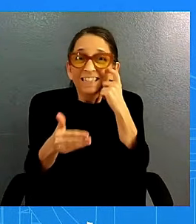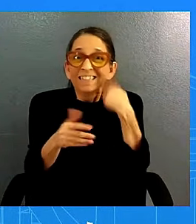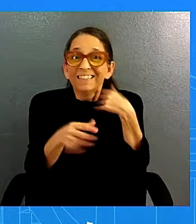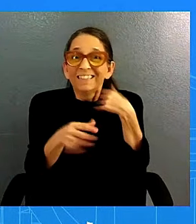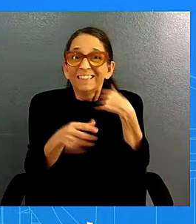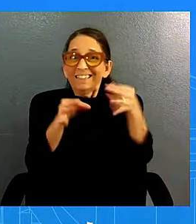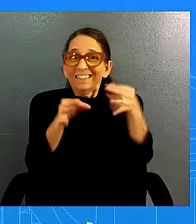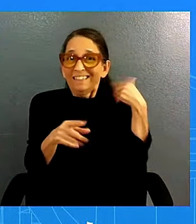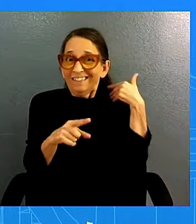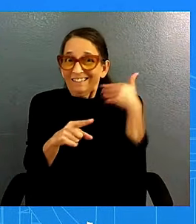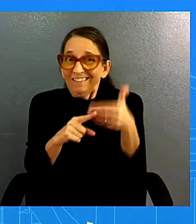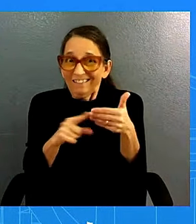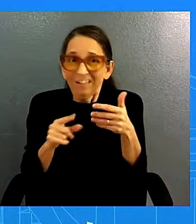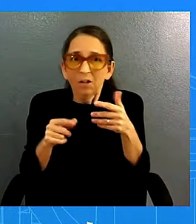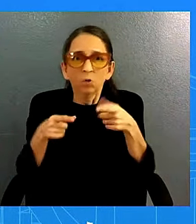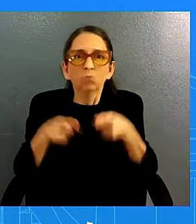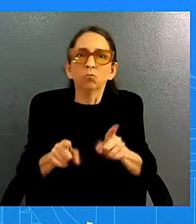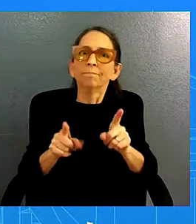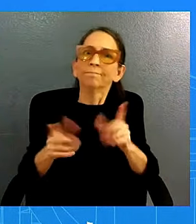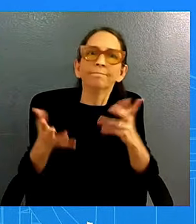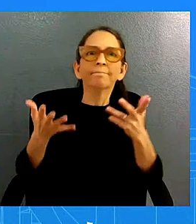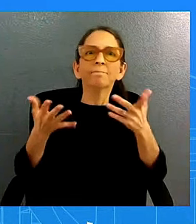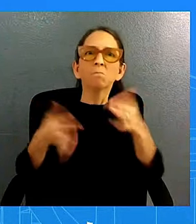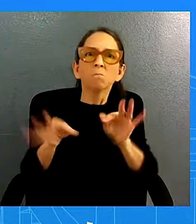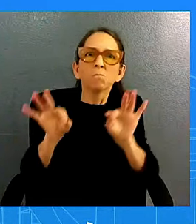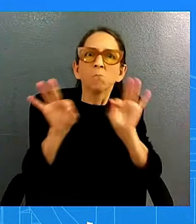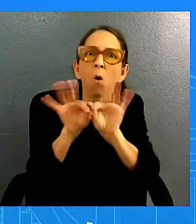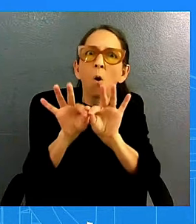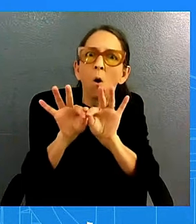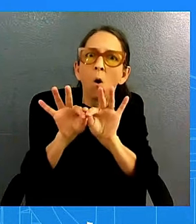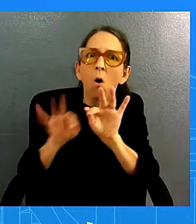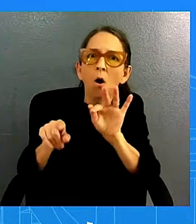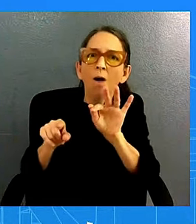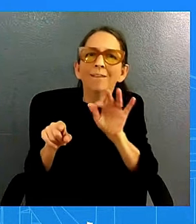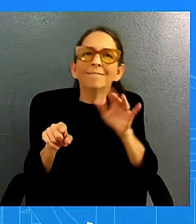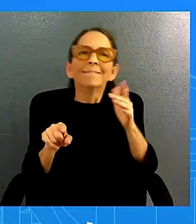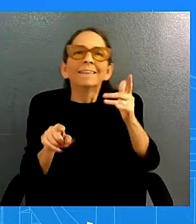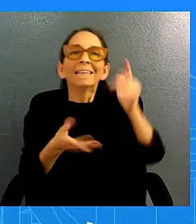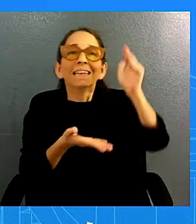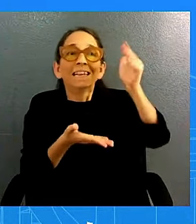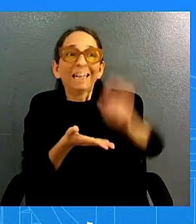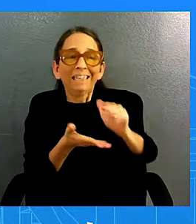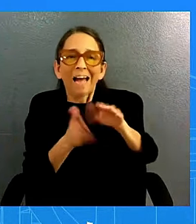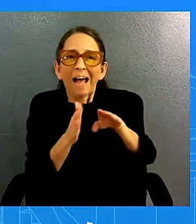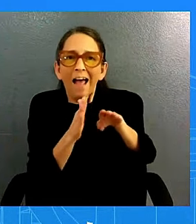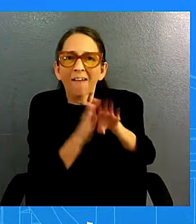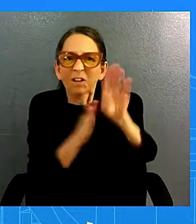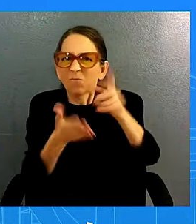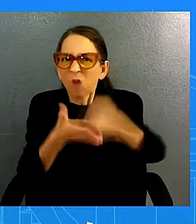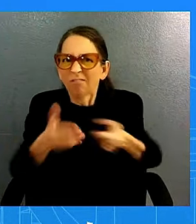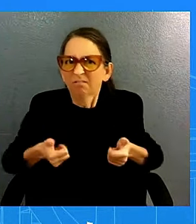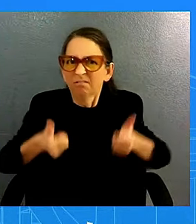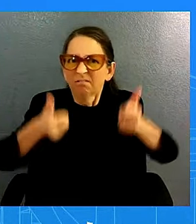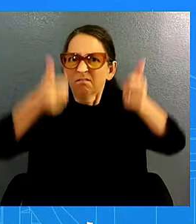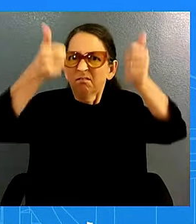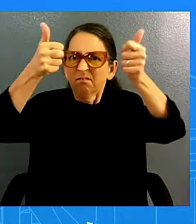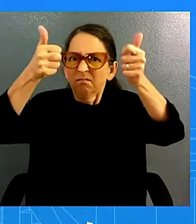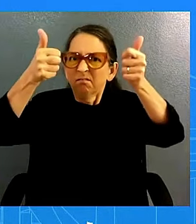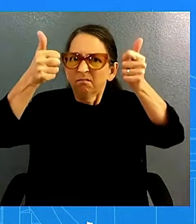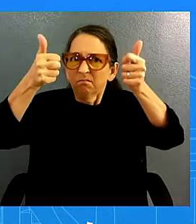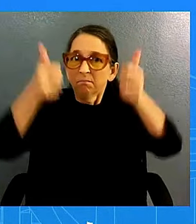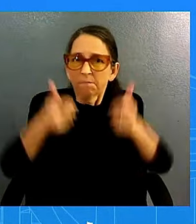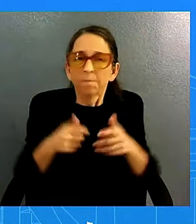critically important disinflation though these words thankfully did not appear in the president's remarks today in